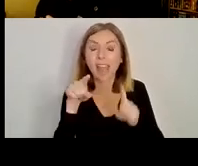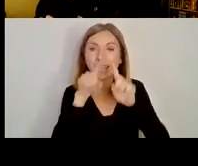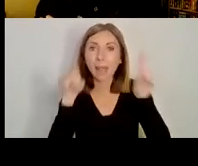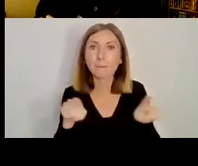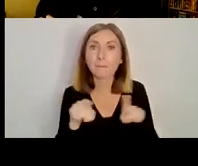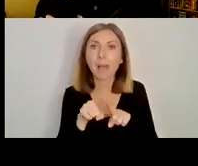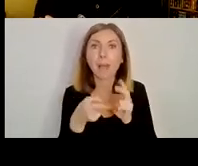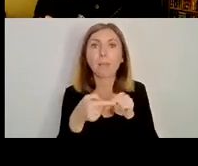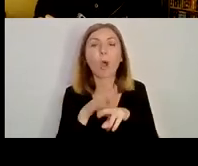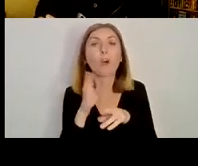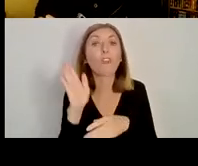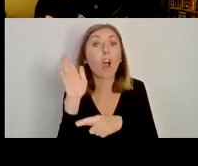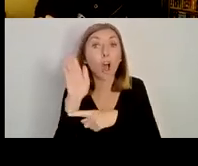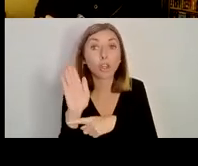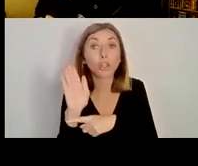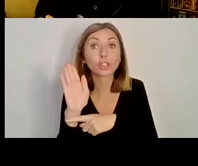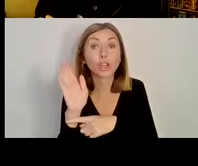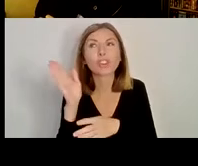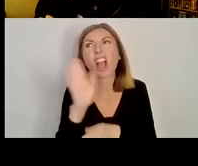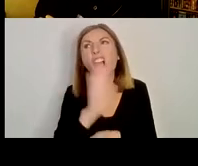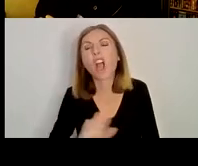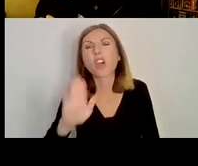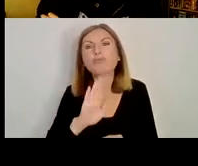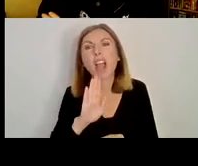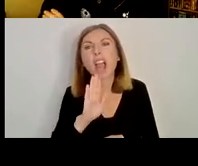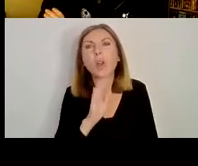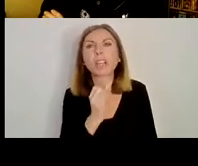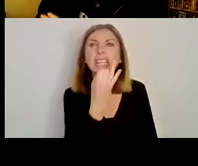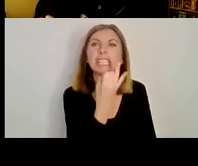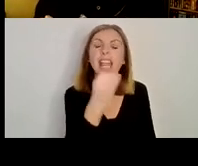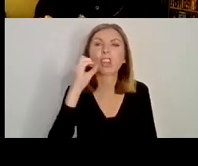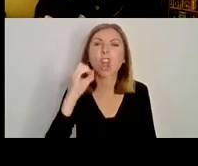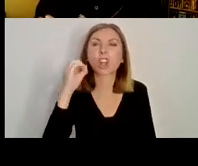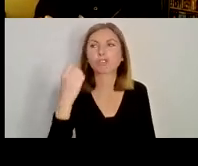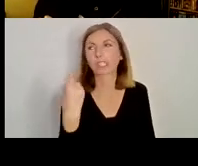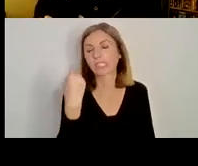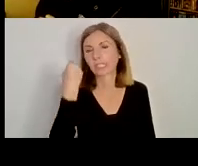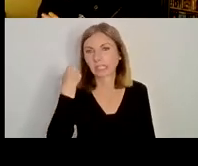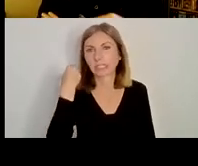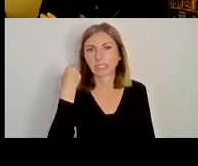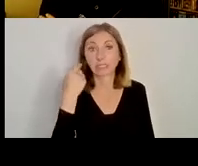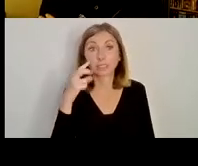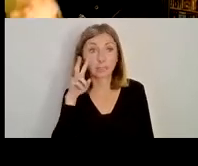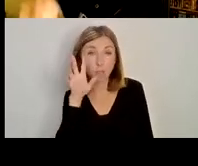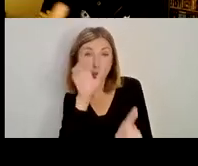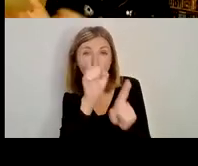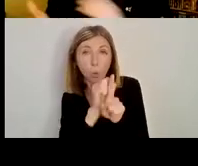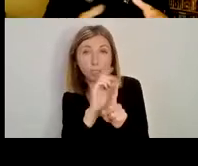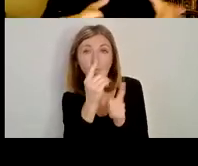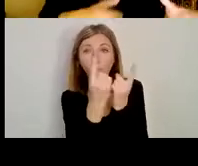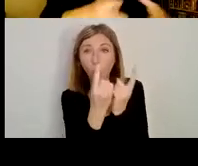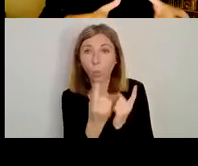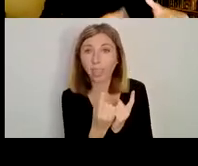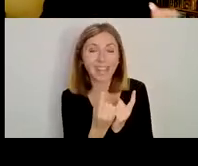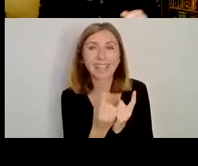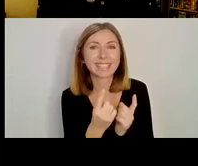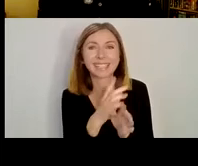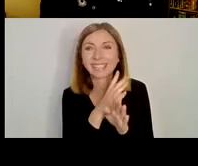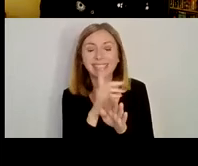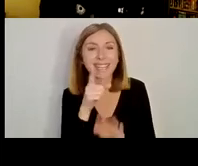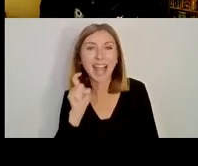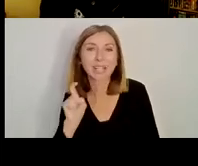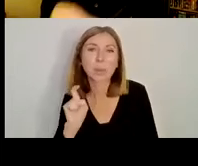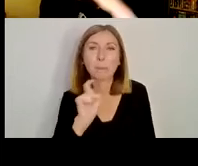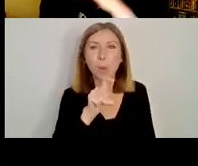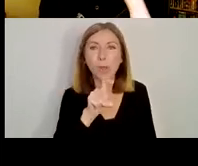Ulster in and around 700. And I want you just to notice a few things. I don't have a pointer with me because I'm doing this